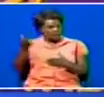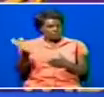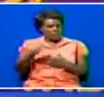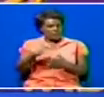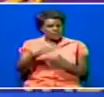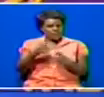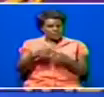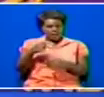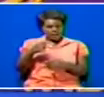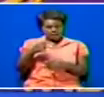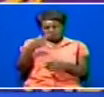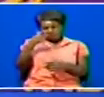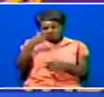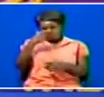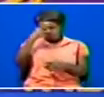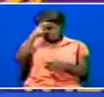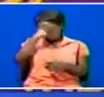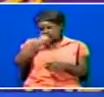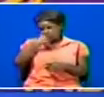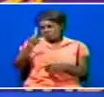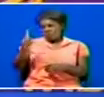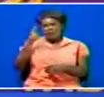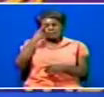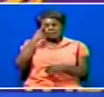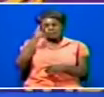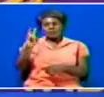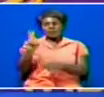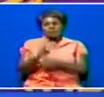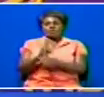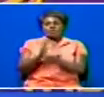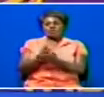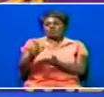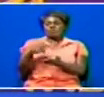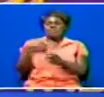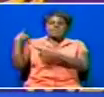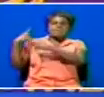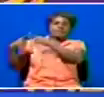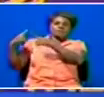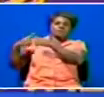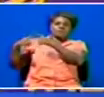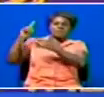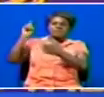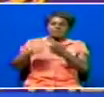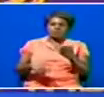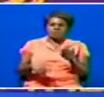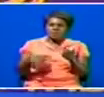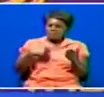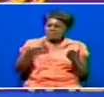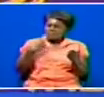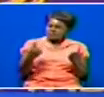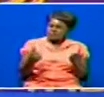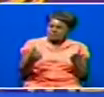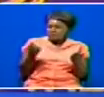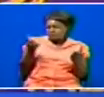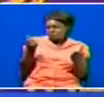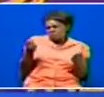vision, of course, now I only use one of my eye. So through that, what I went through and what I can say, like a